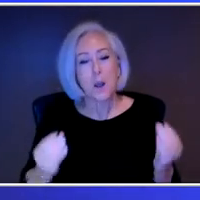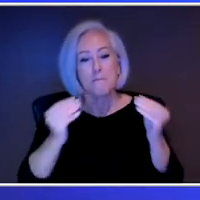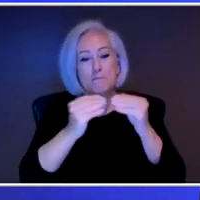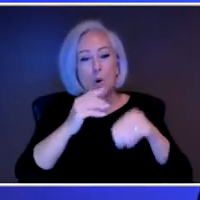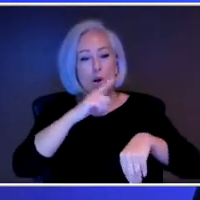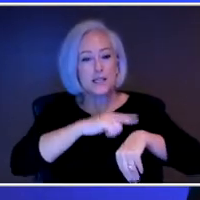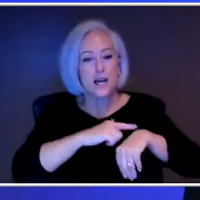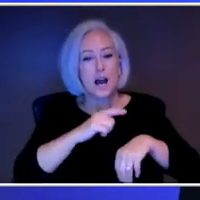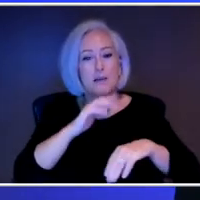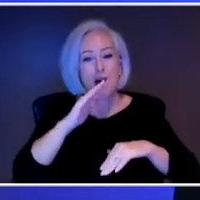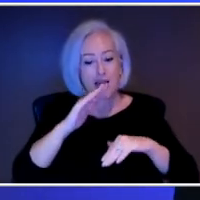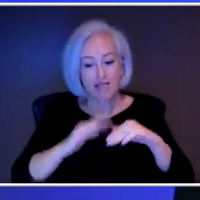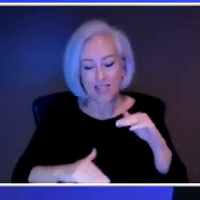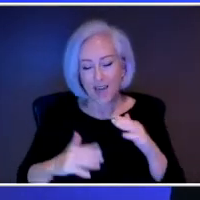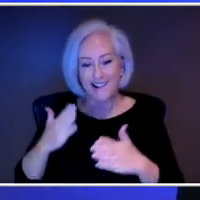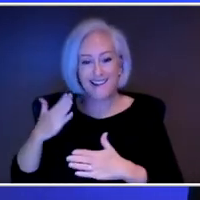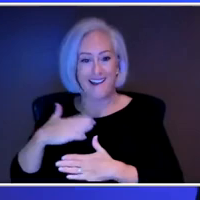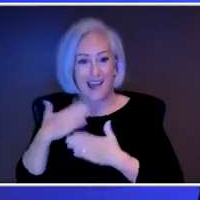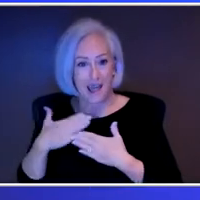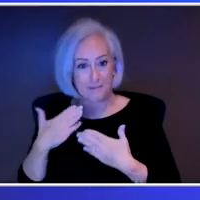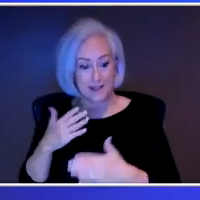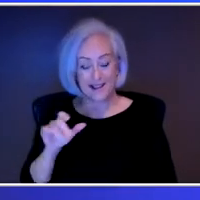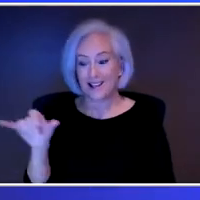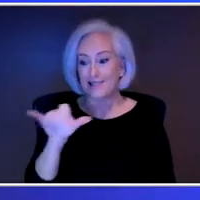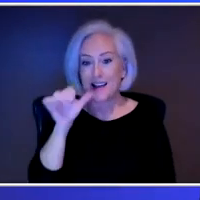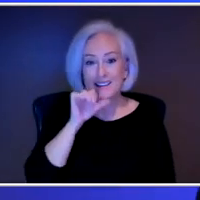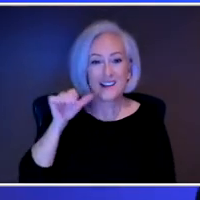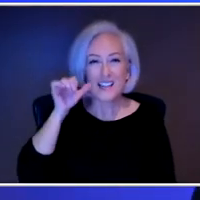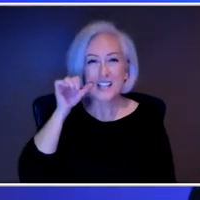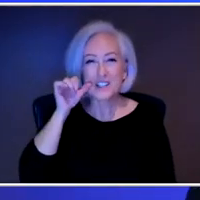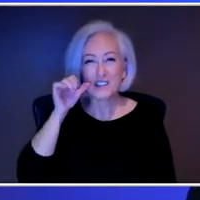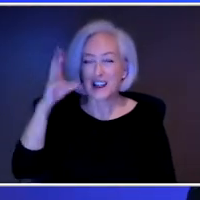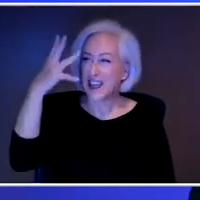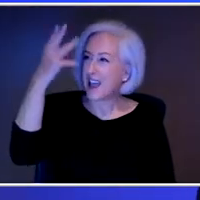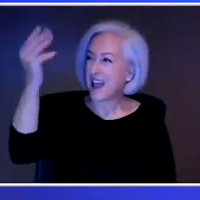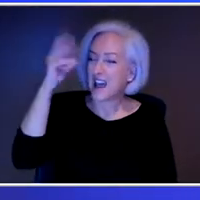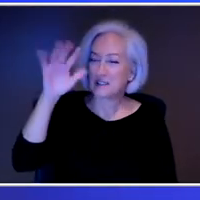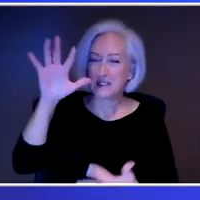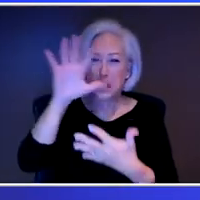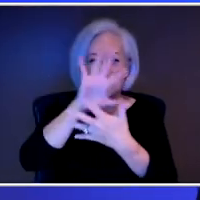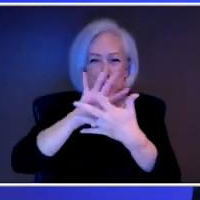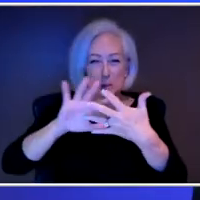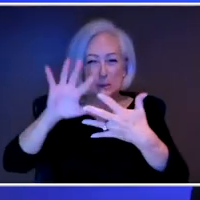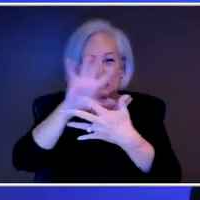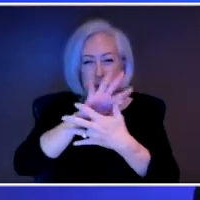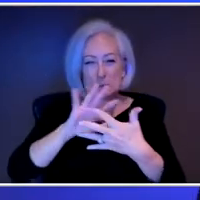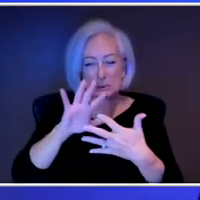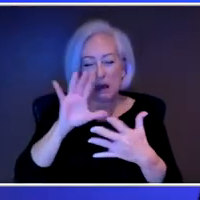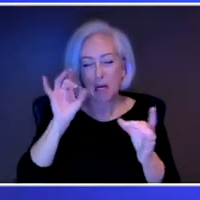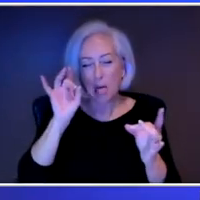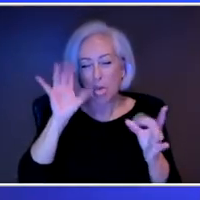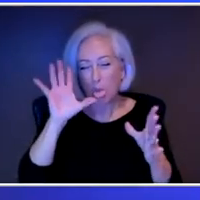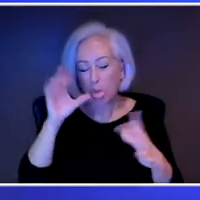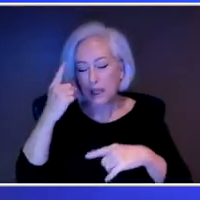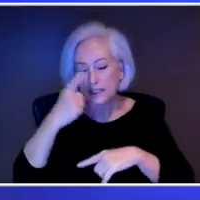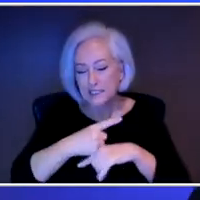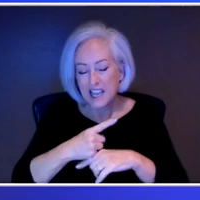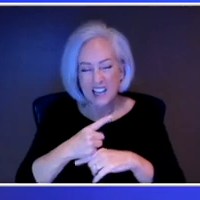just going to say, like yesterday where it was super foggy and gross and nasty. I think a lot of people felt a general malaise and kind of crummy sensation.